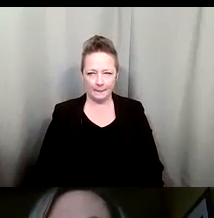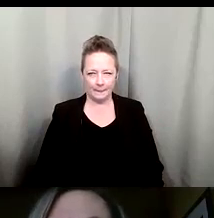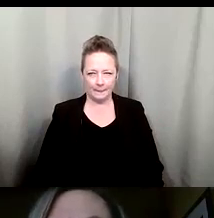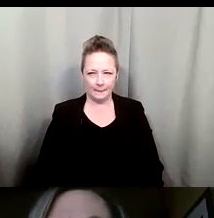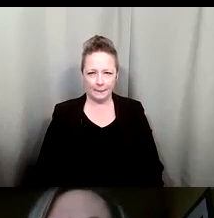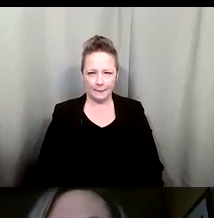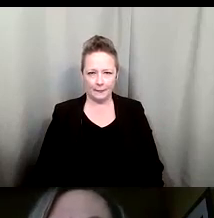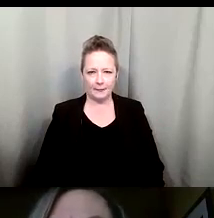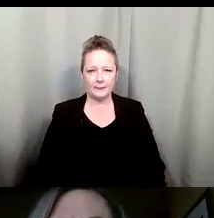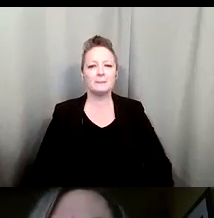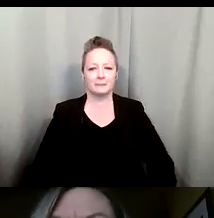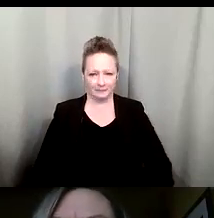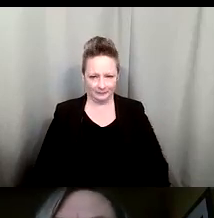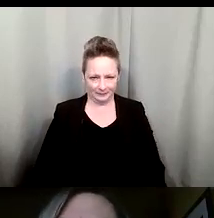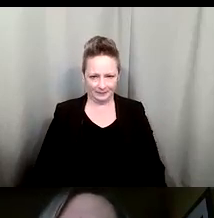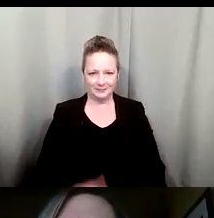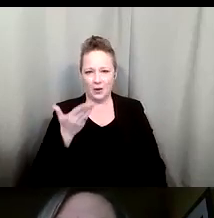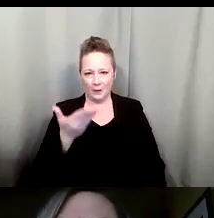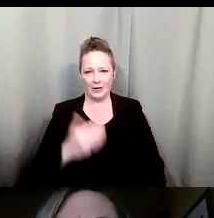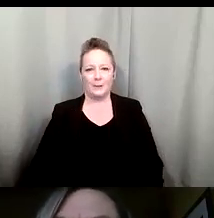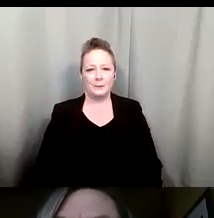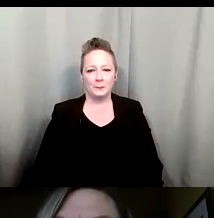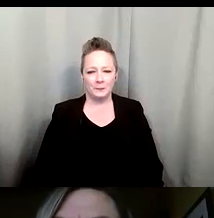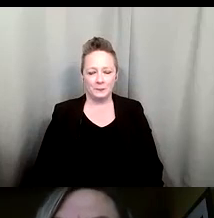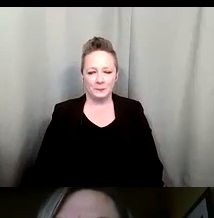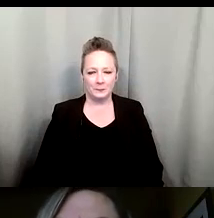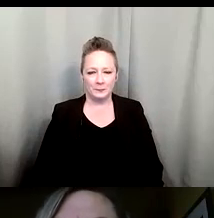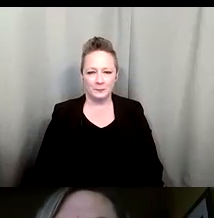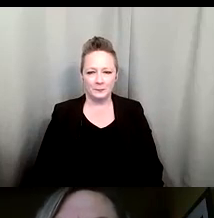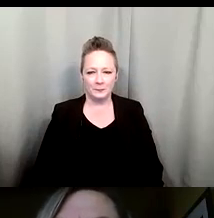can I have a poll question please there we go thank you